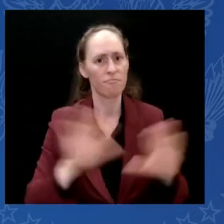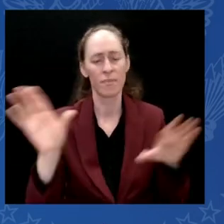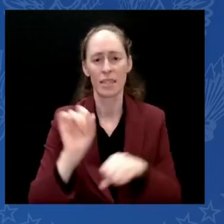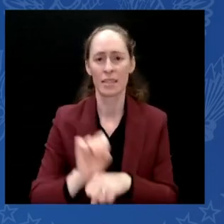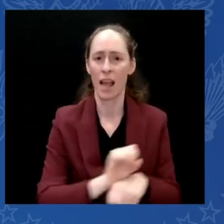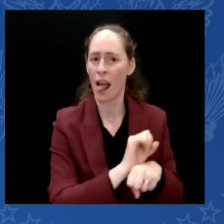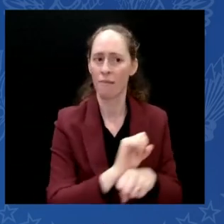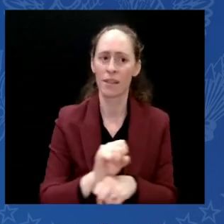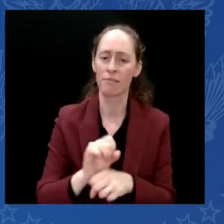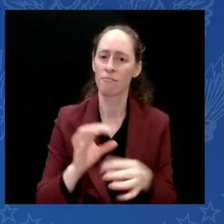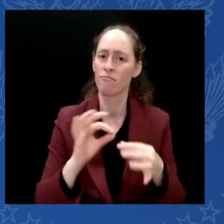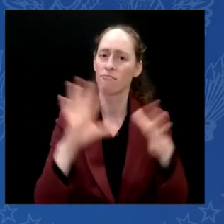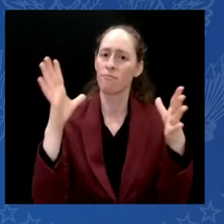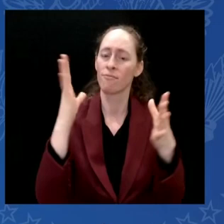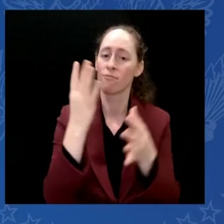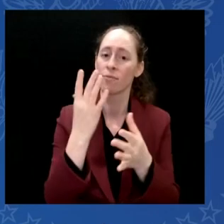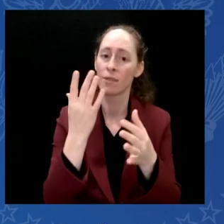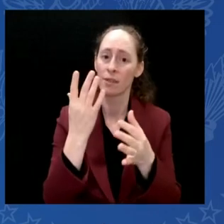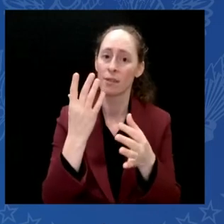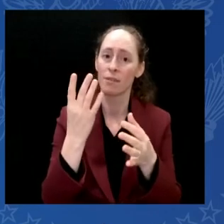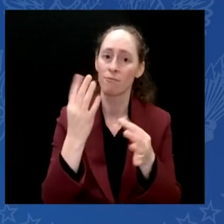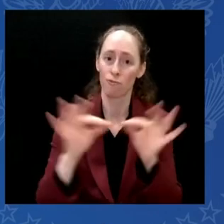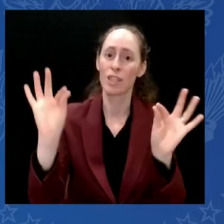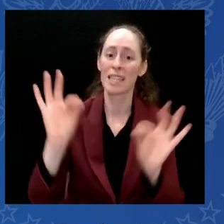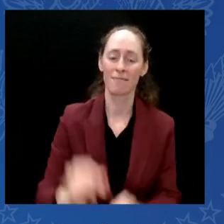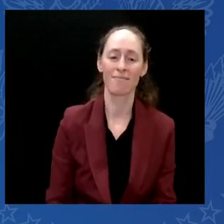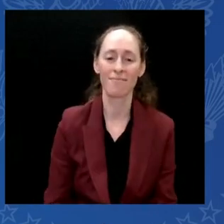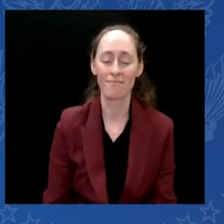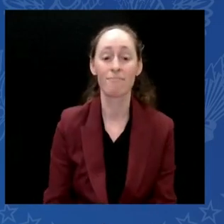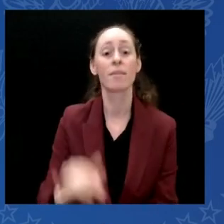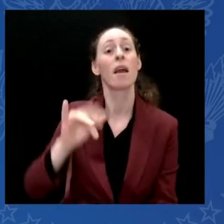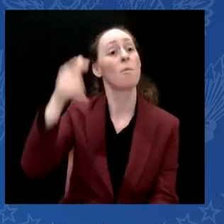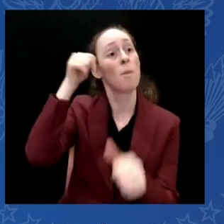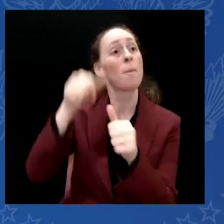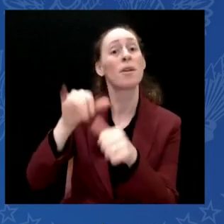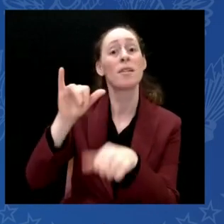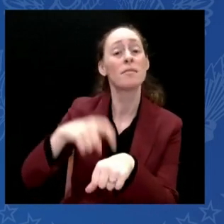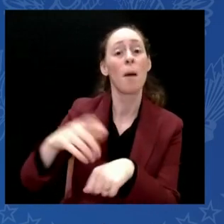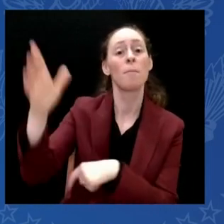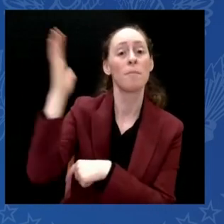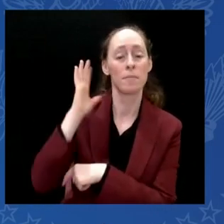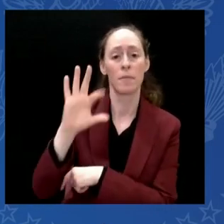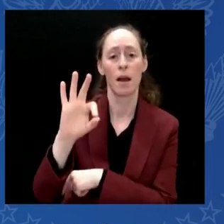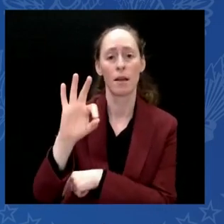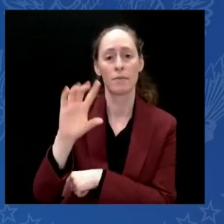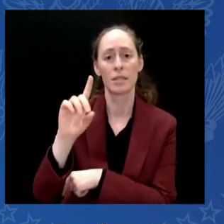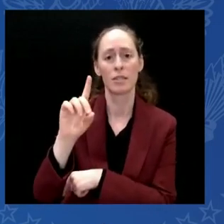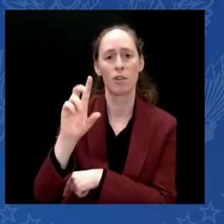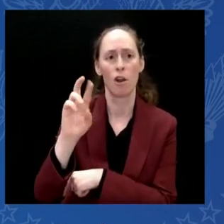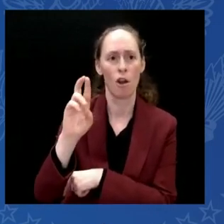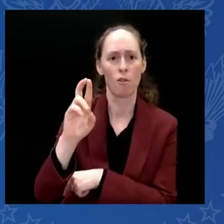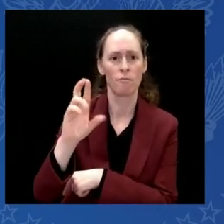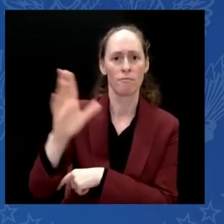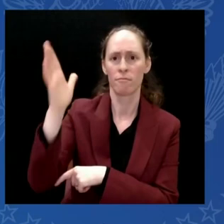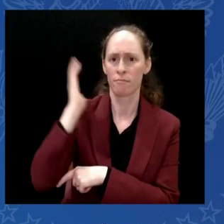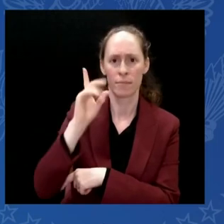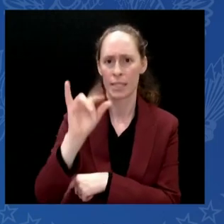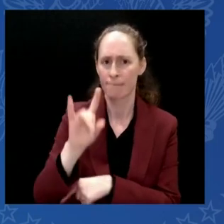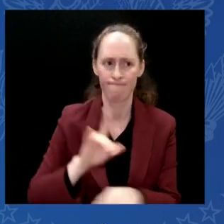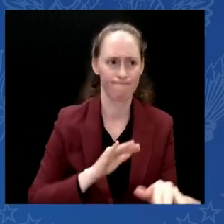House. Together, they planned the Allied strategy to defeat fascism and autocracy. And it was 1968